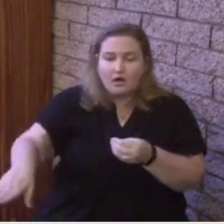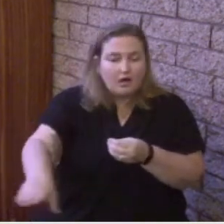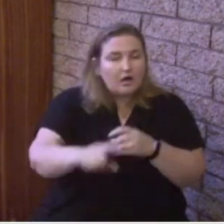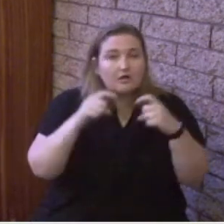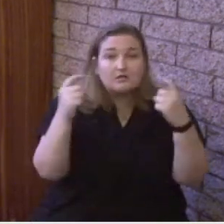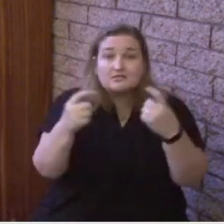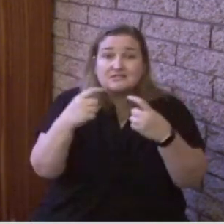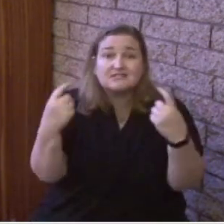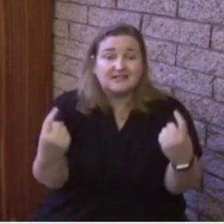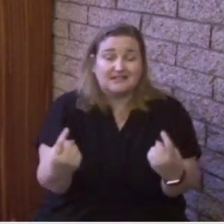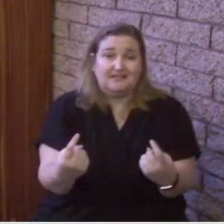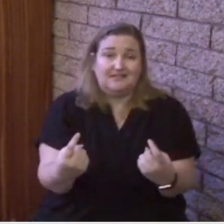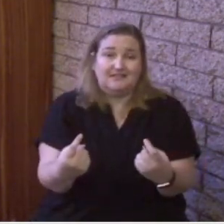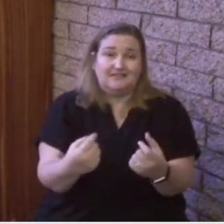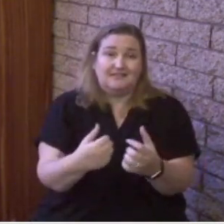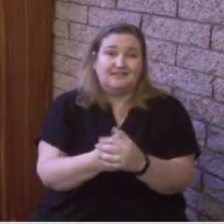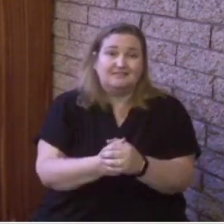committed